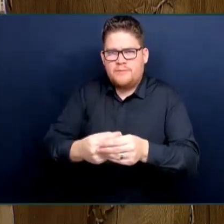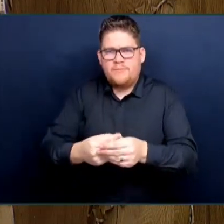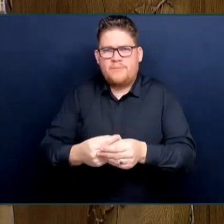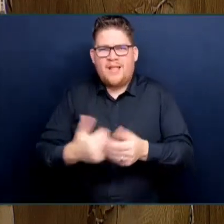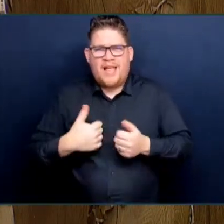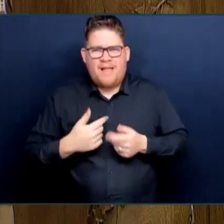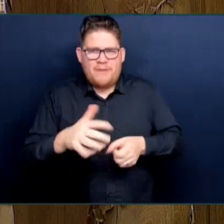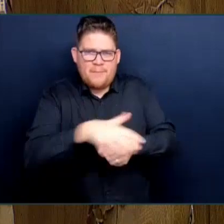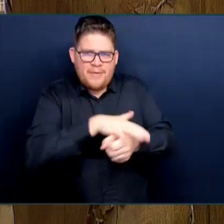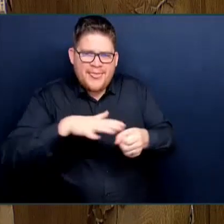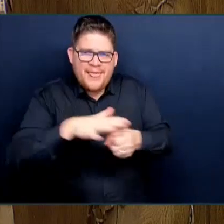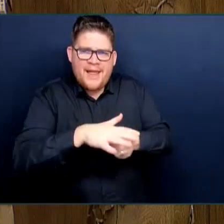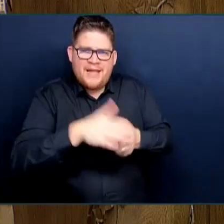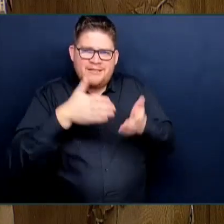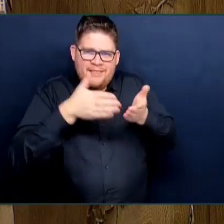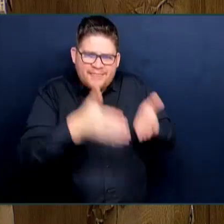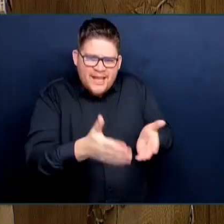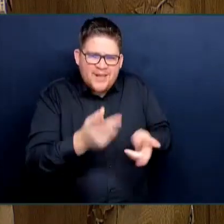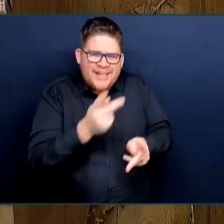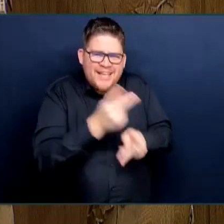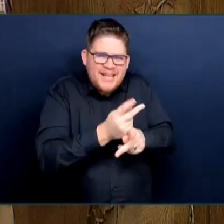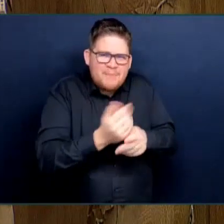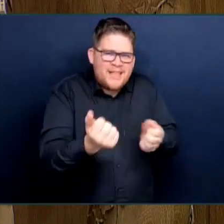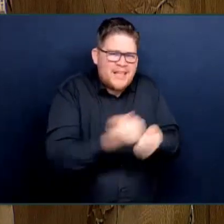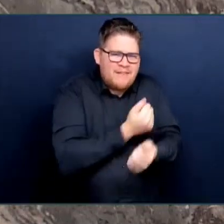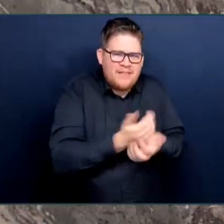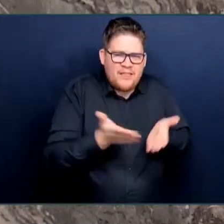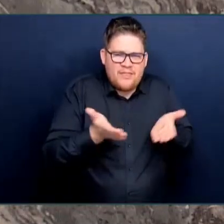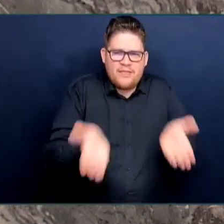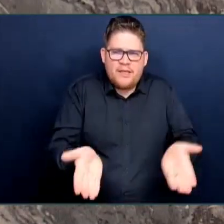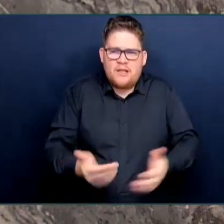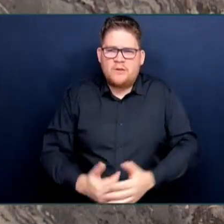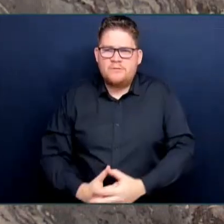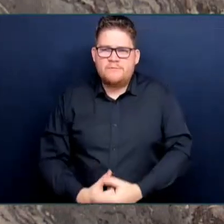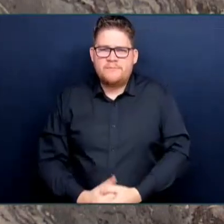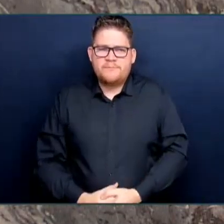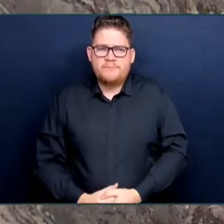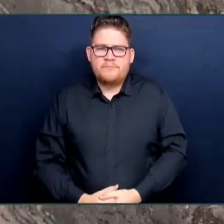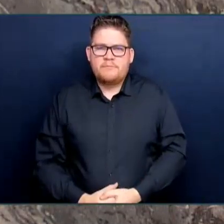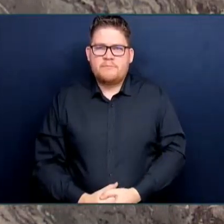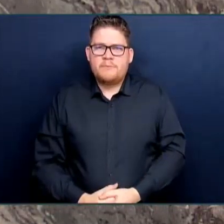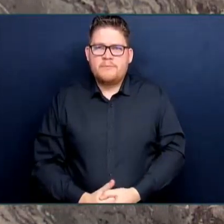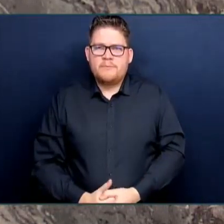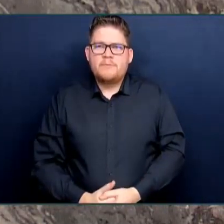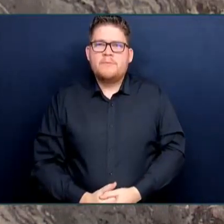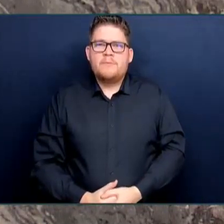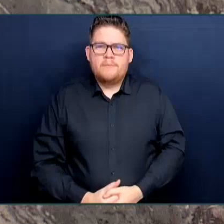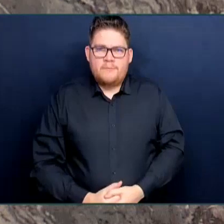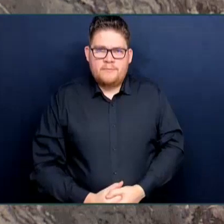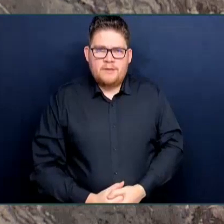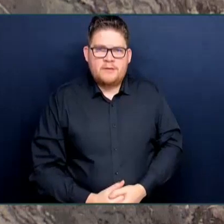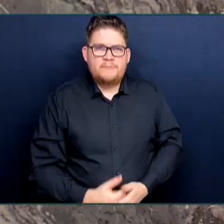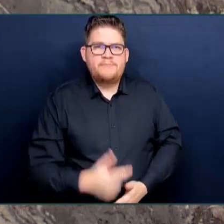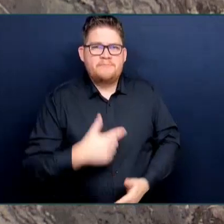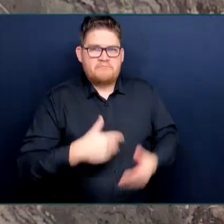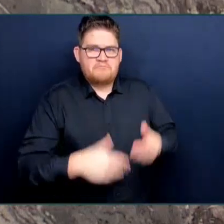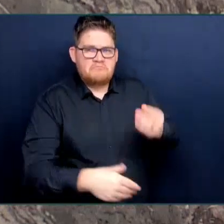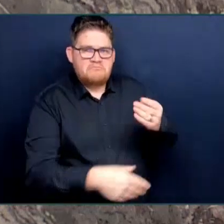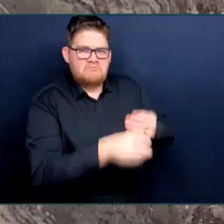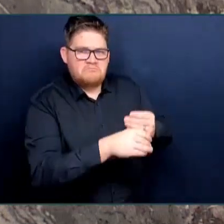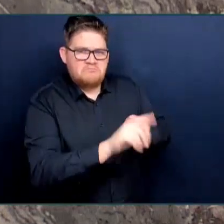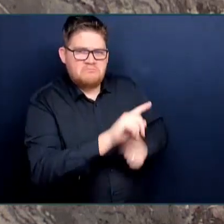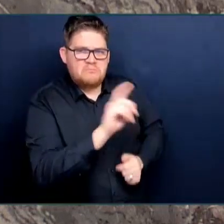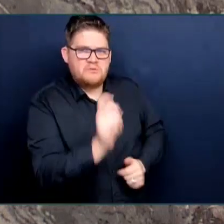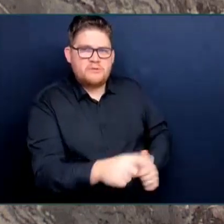Opposition House Leader Supplemental. Well, Mr. Speaker, only the NDP would call a $100 million cost escalation on a